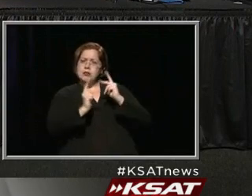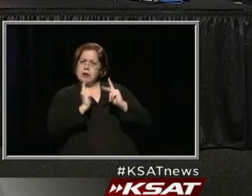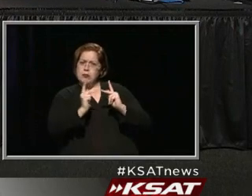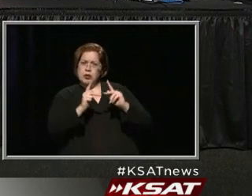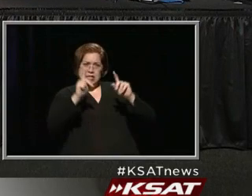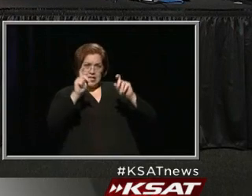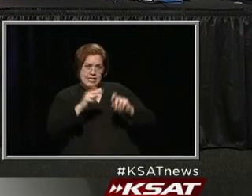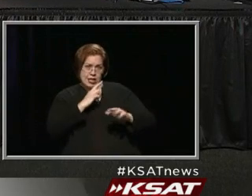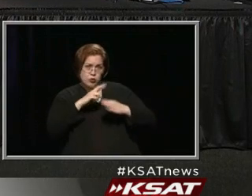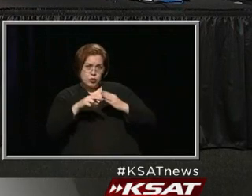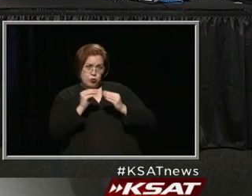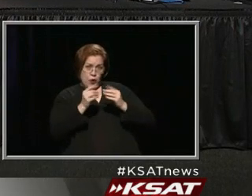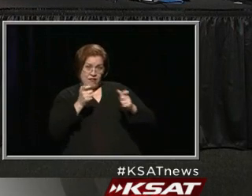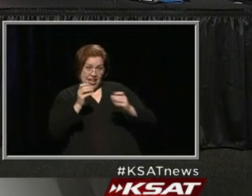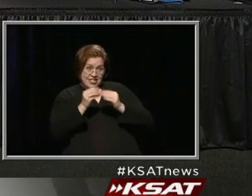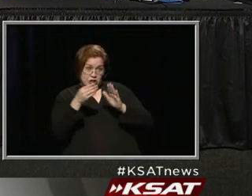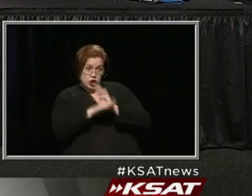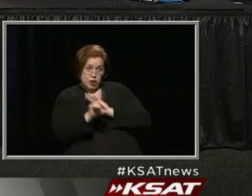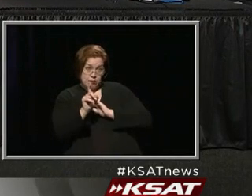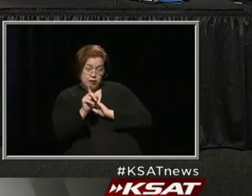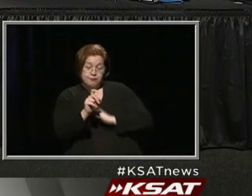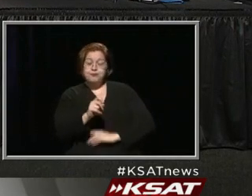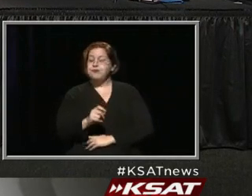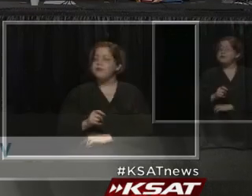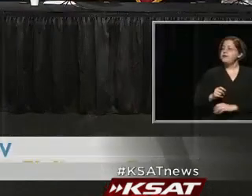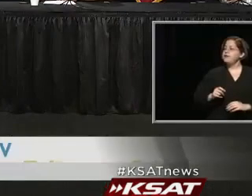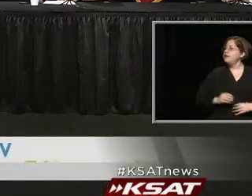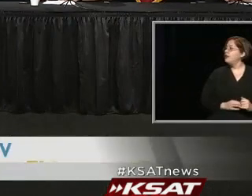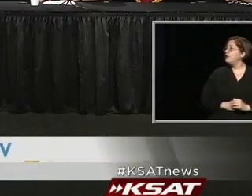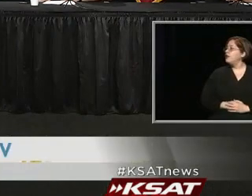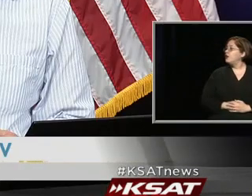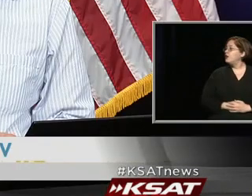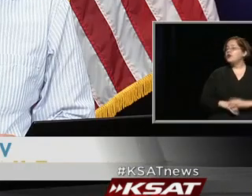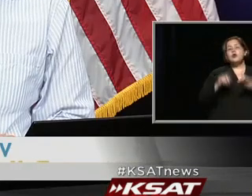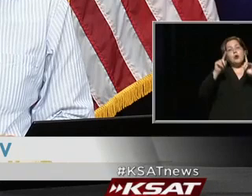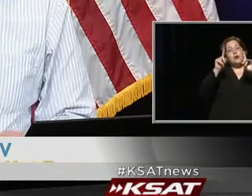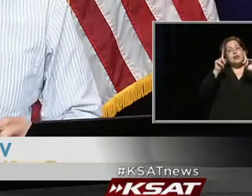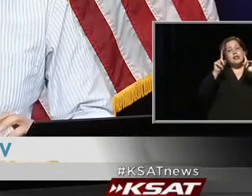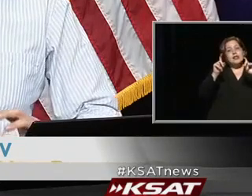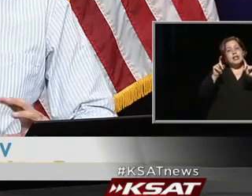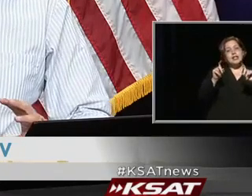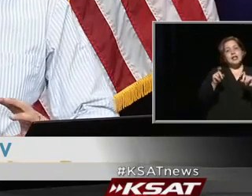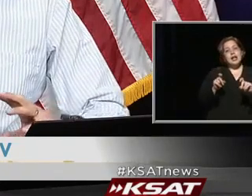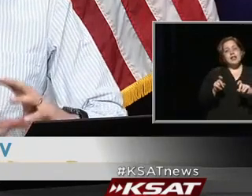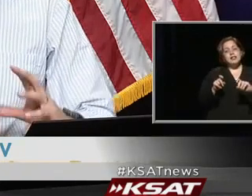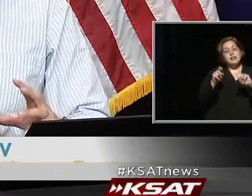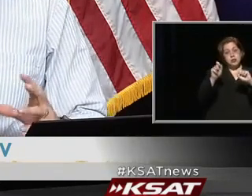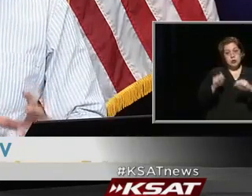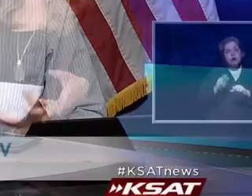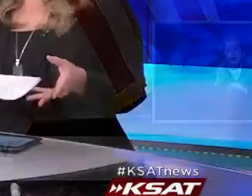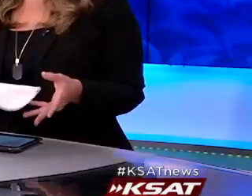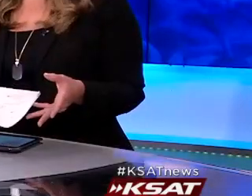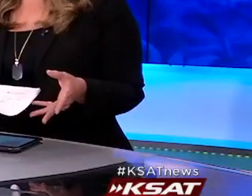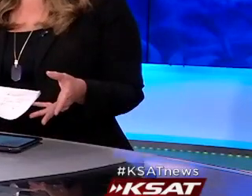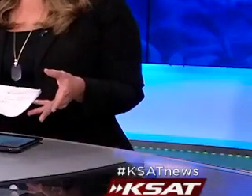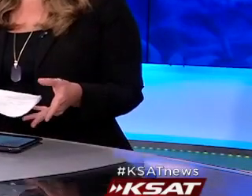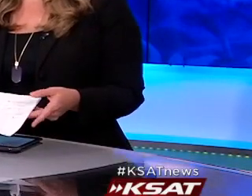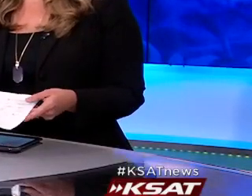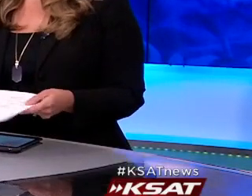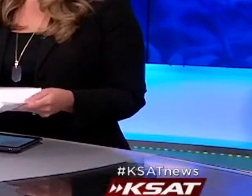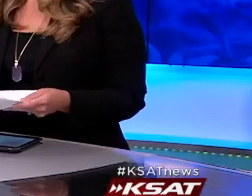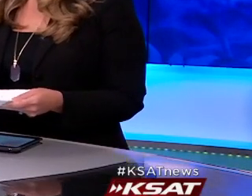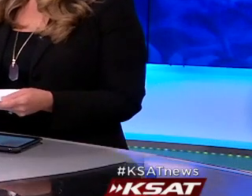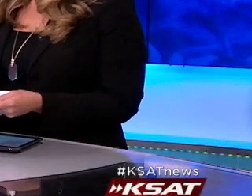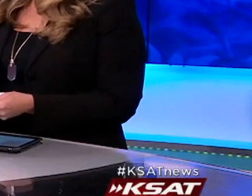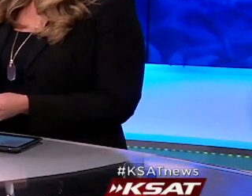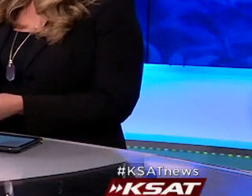faster? Is it cheaper? So it is the test. You heard the assistant director of MetroHealth there explaining the difference in